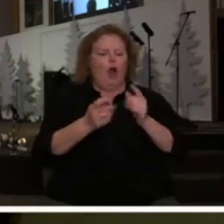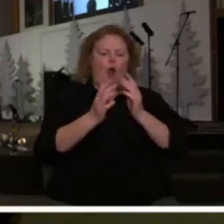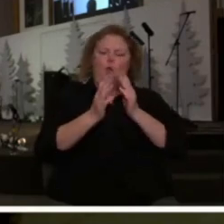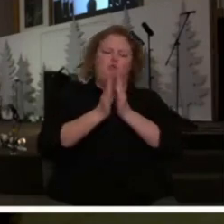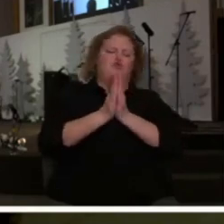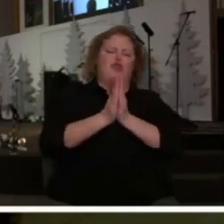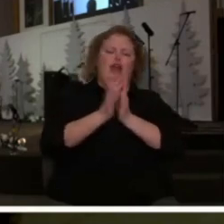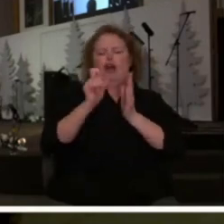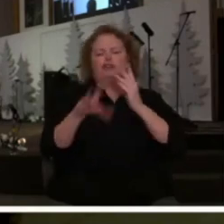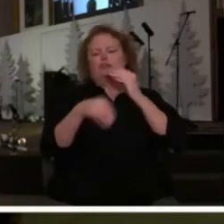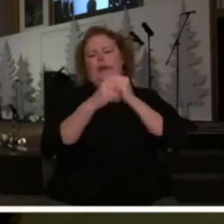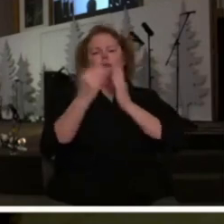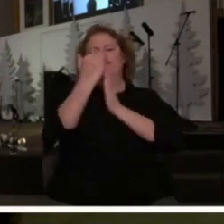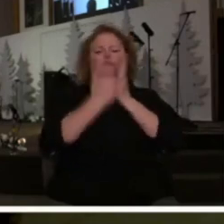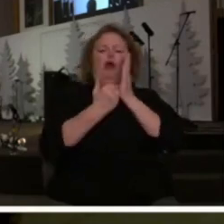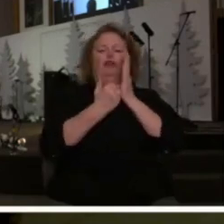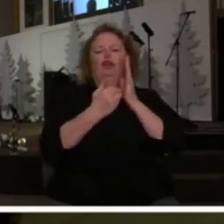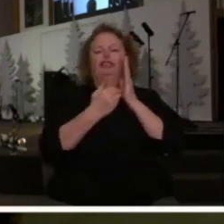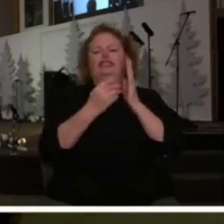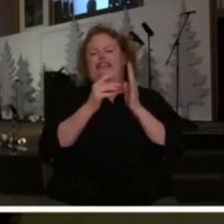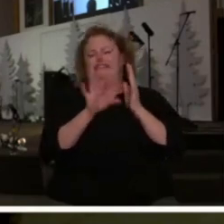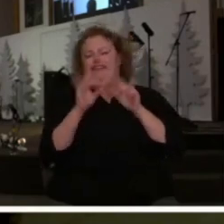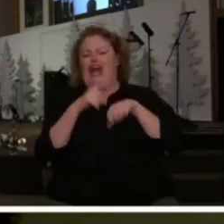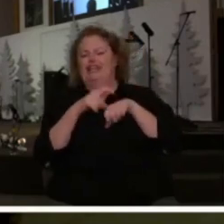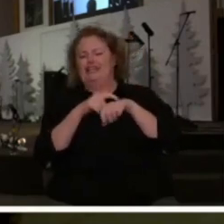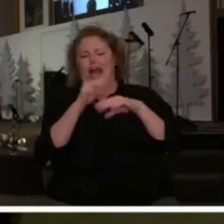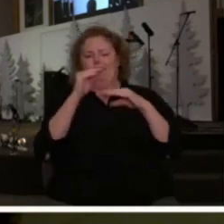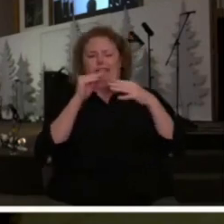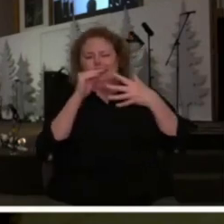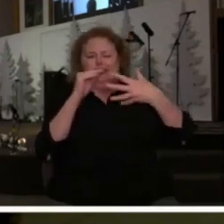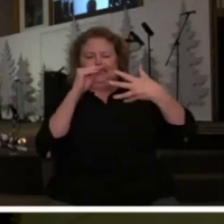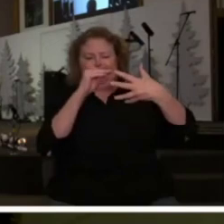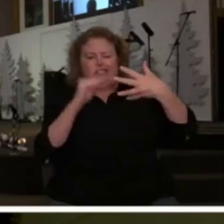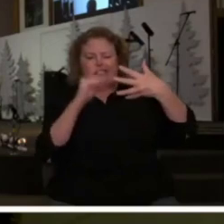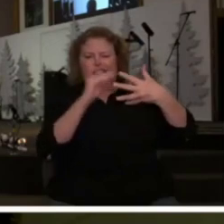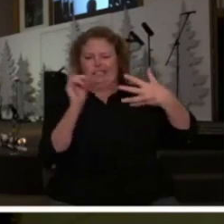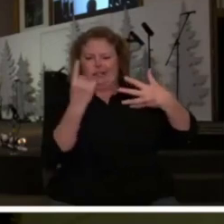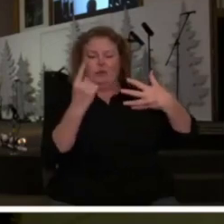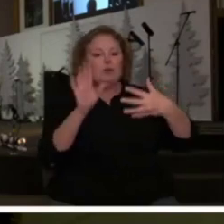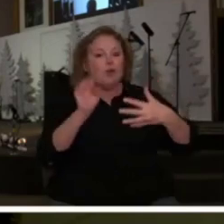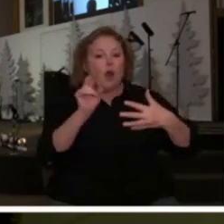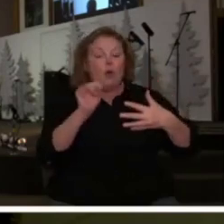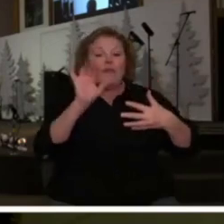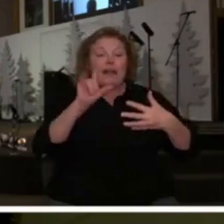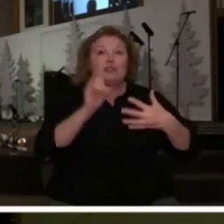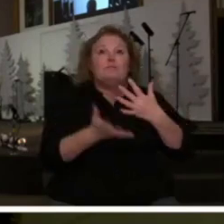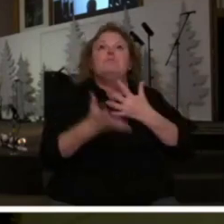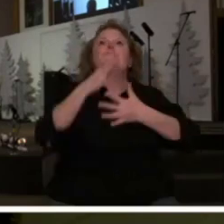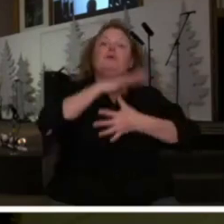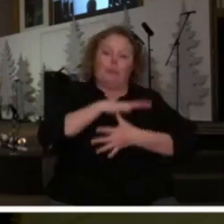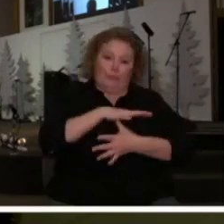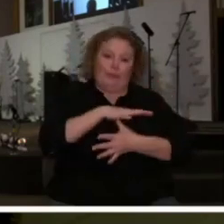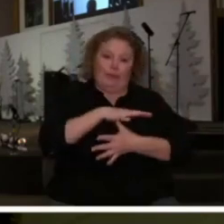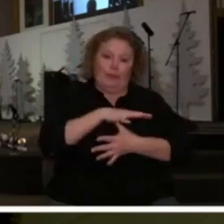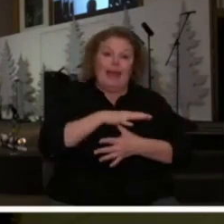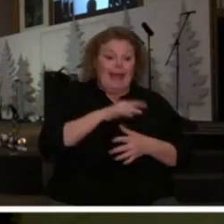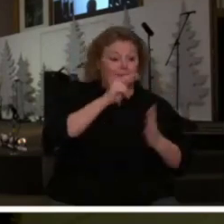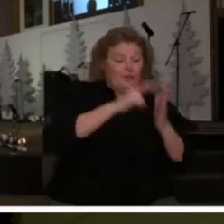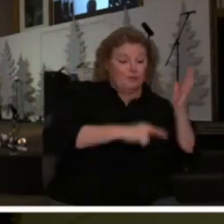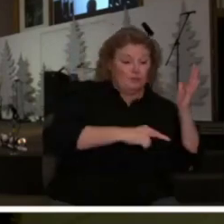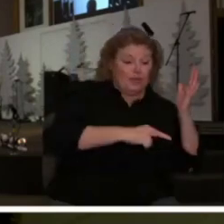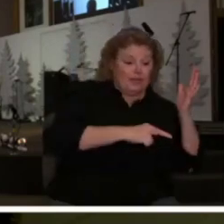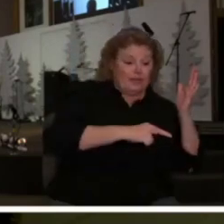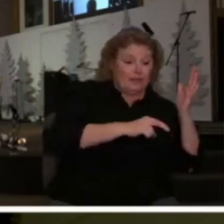something that we just try to find room for. It is the main event of our life. And if you move from Acts 1.14 into Acts